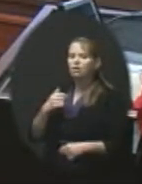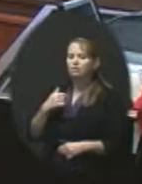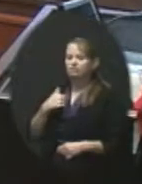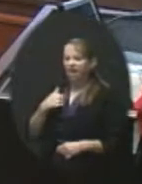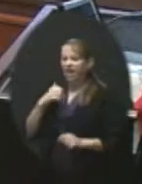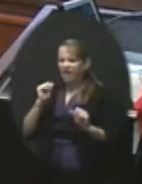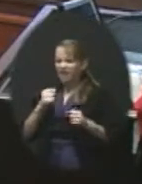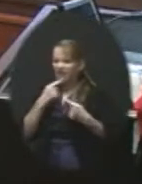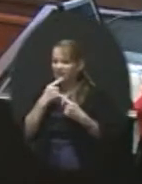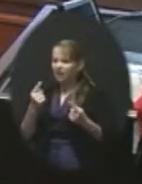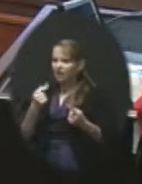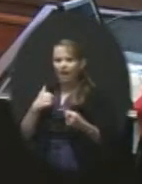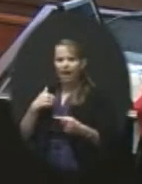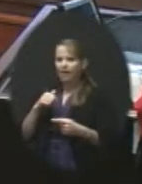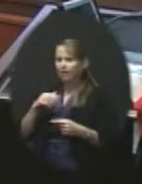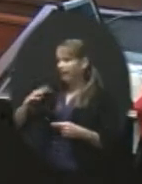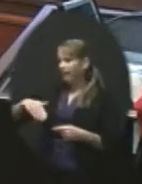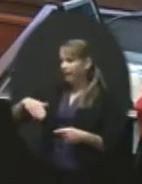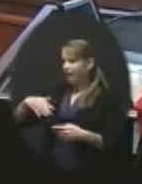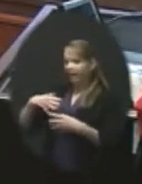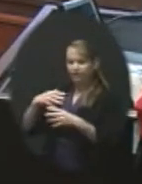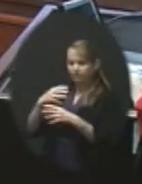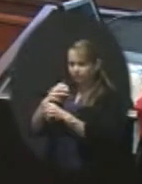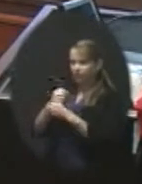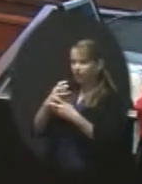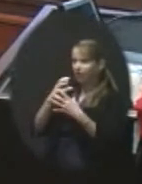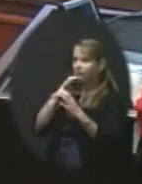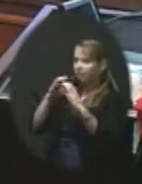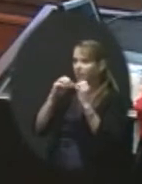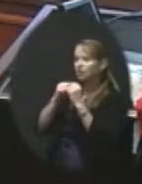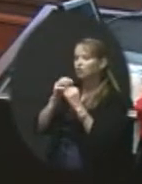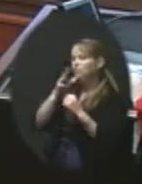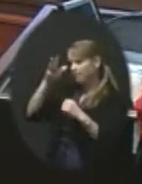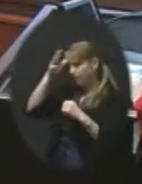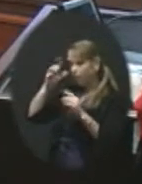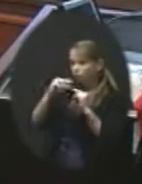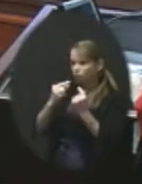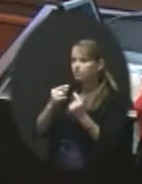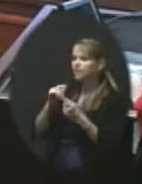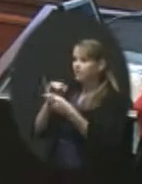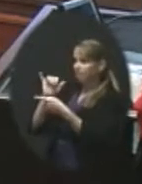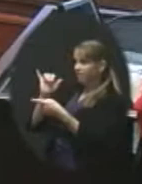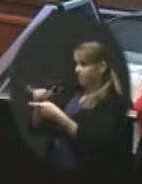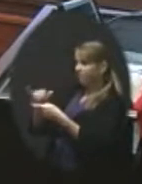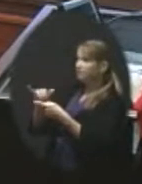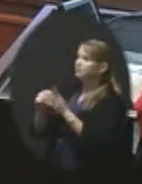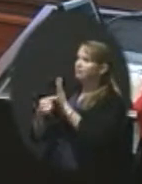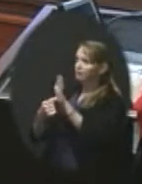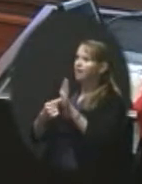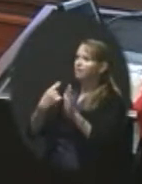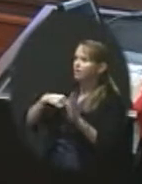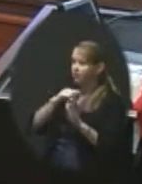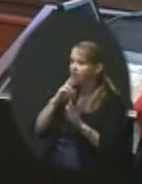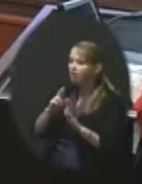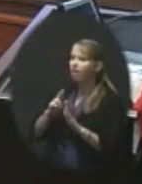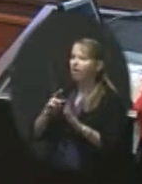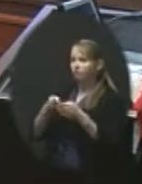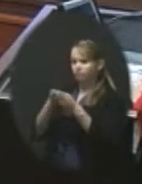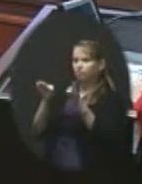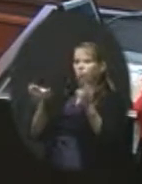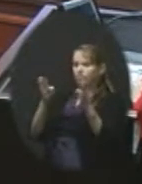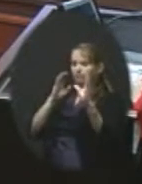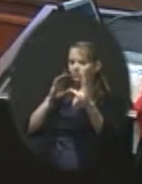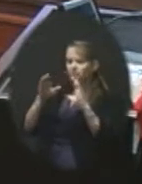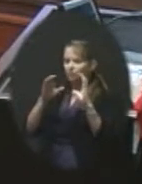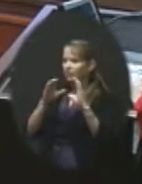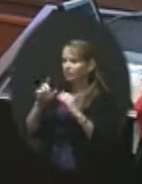communication with parent groups. And that's a sign that we are communicating with them. And we're open and we're transparent. And there was no foregone